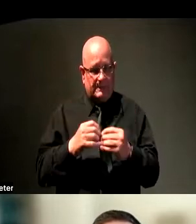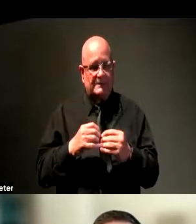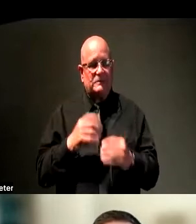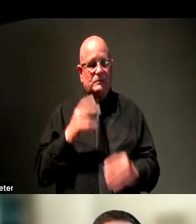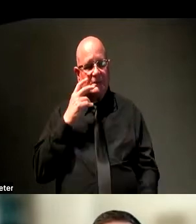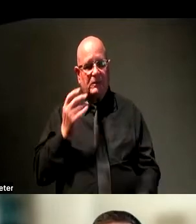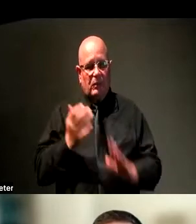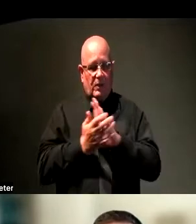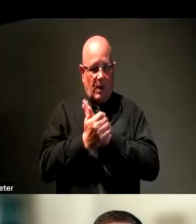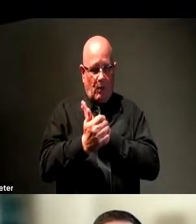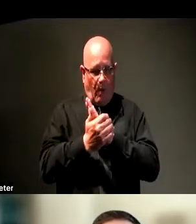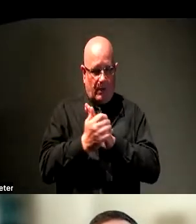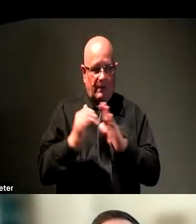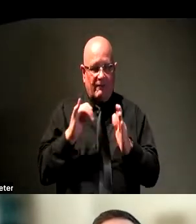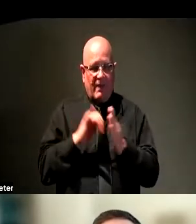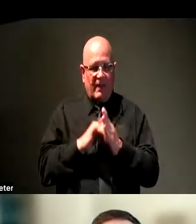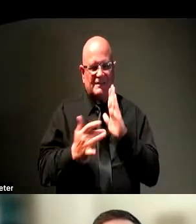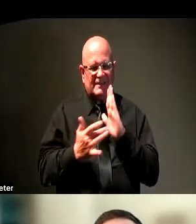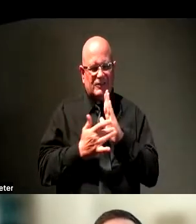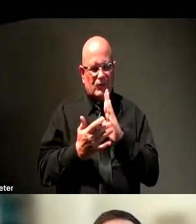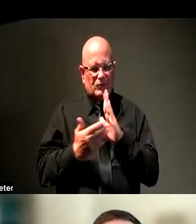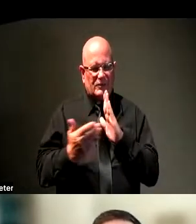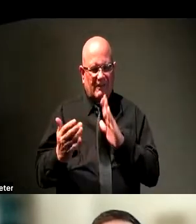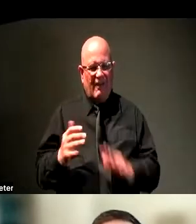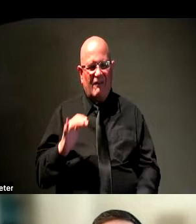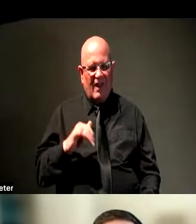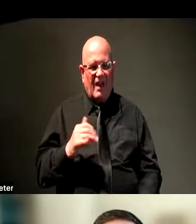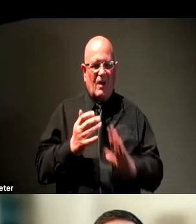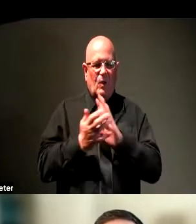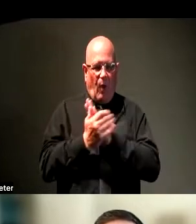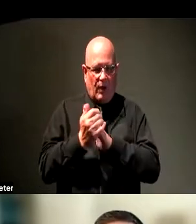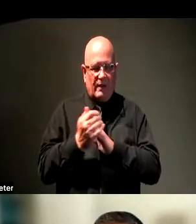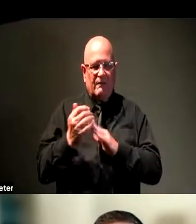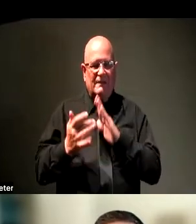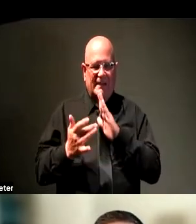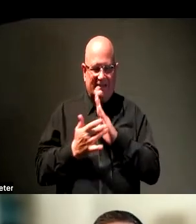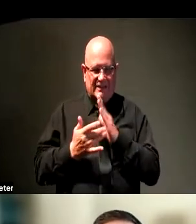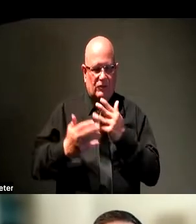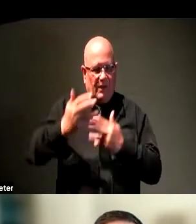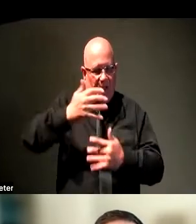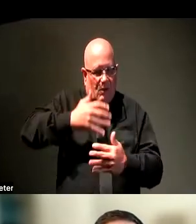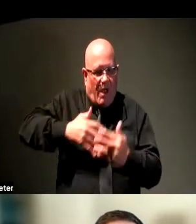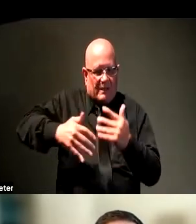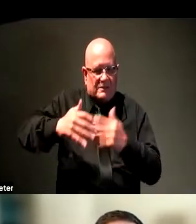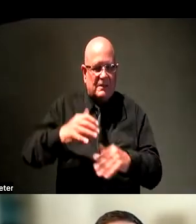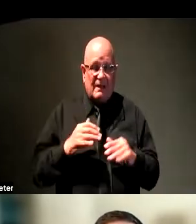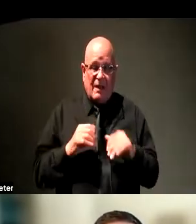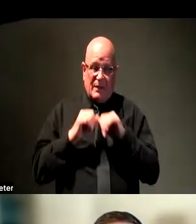quality of the digital stuff that remains, the quality of the digital interactions that we continue to rely on now.